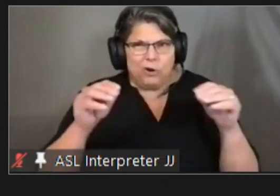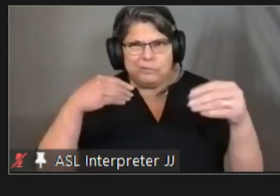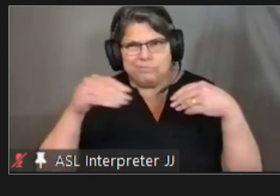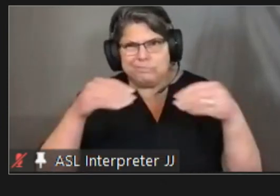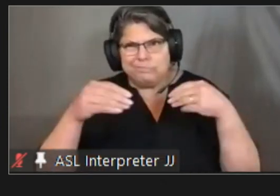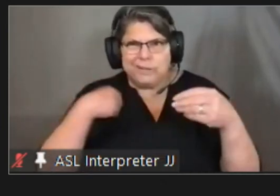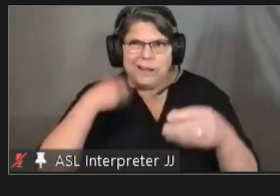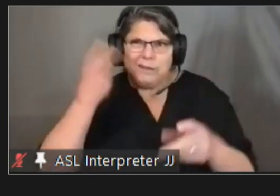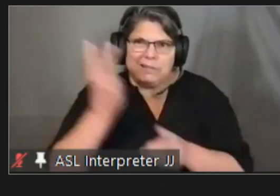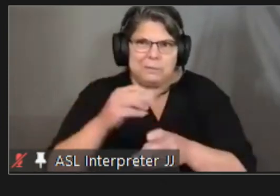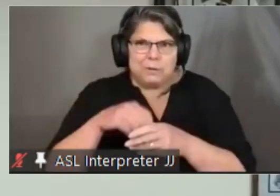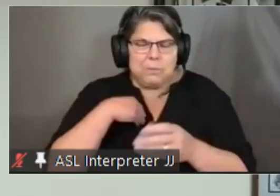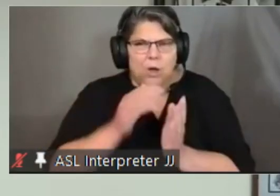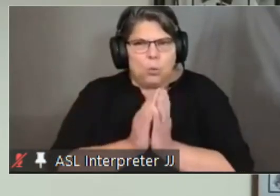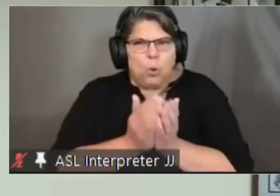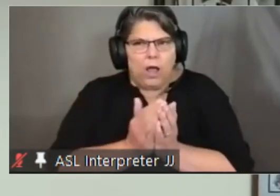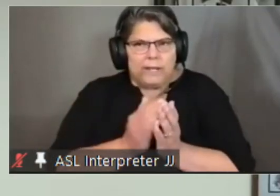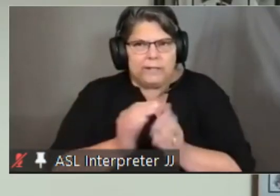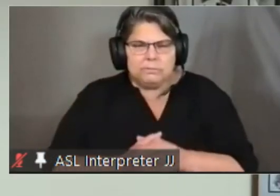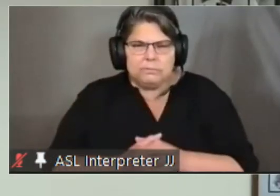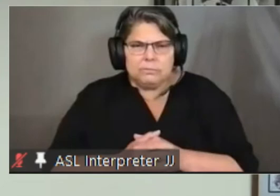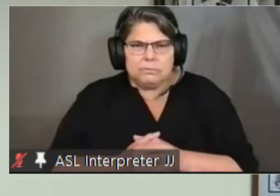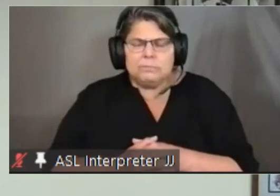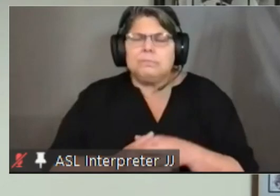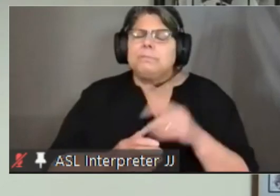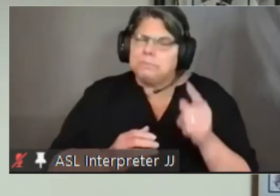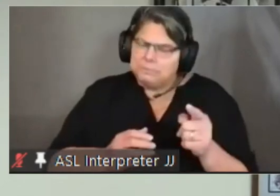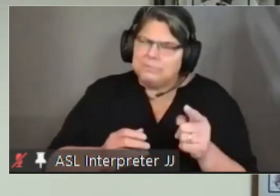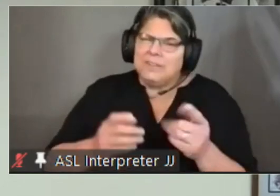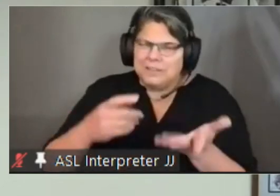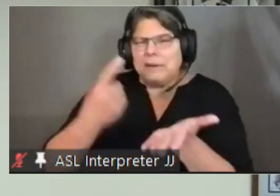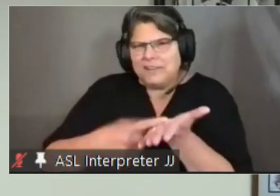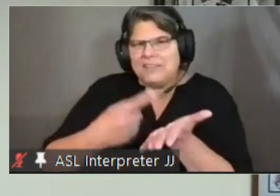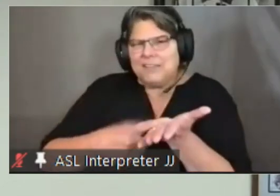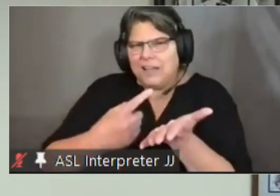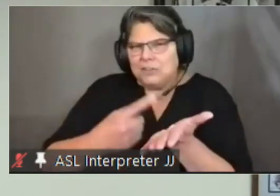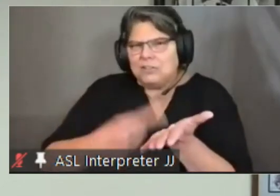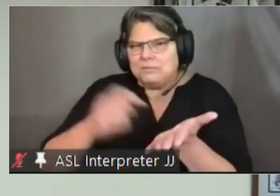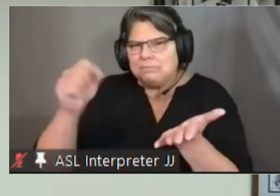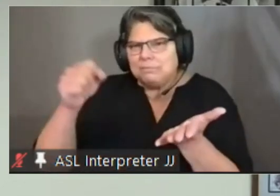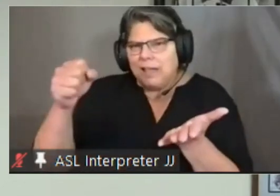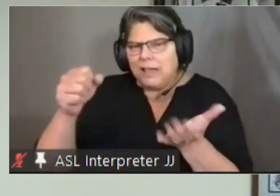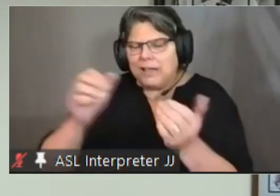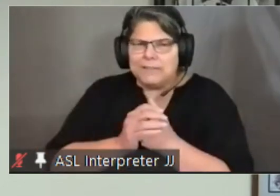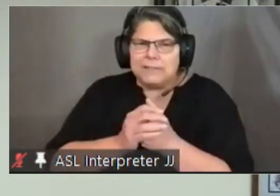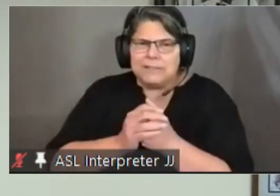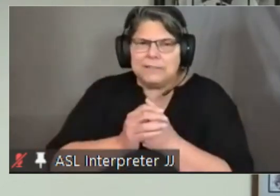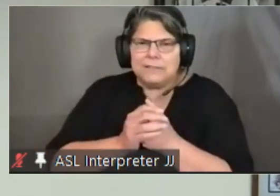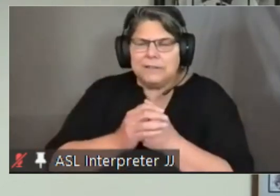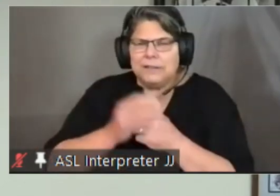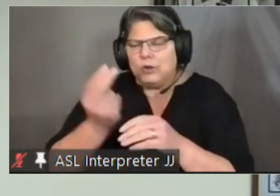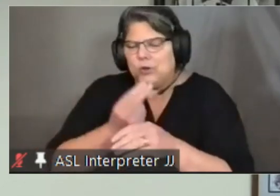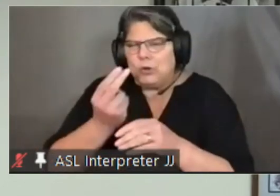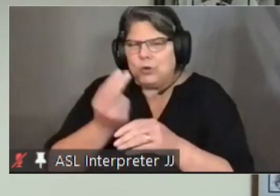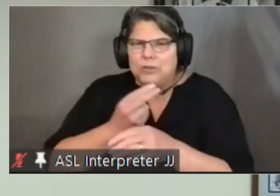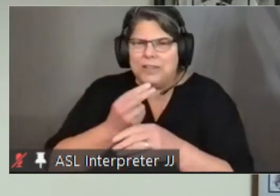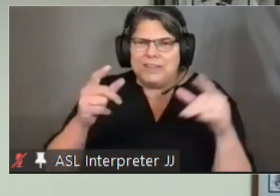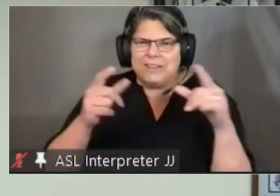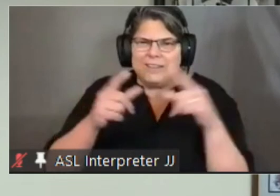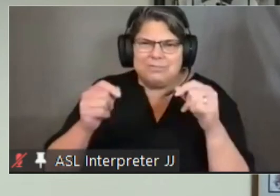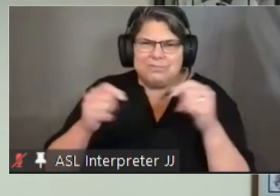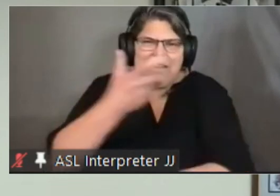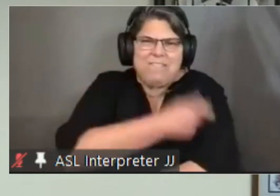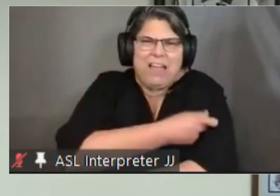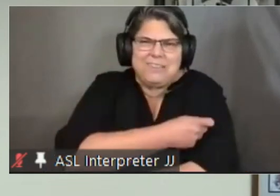there's been talk of it and there's talk of uh using a vaccine passport